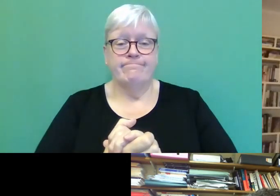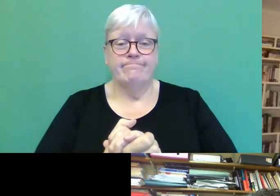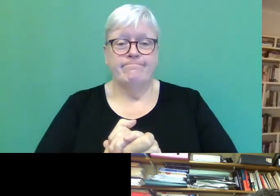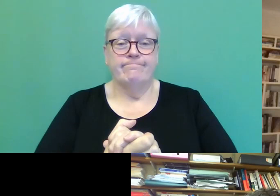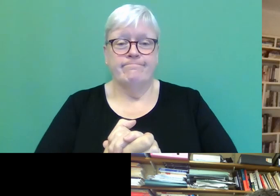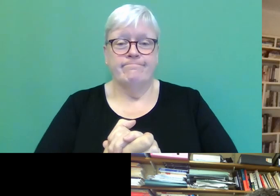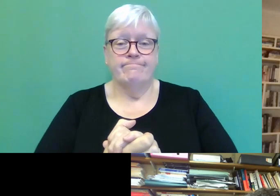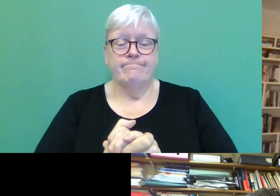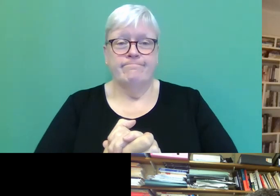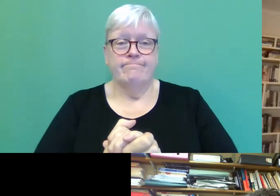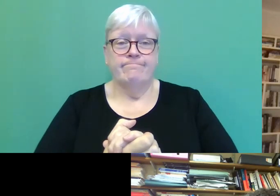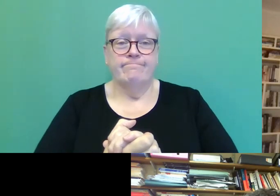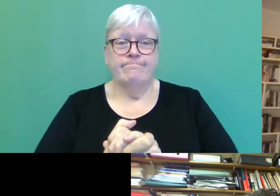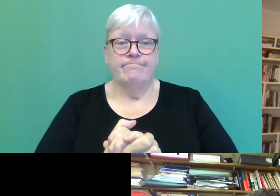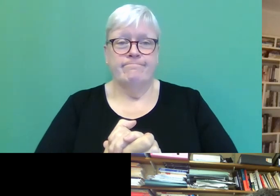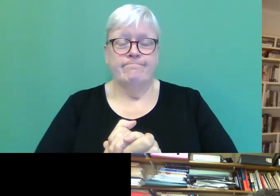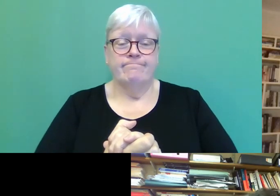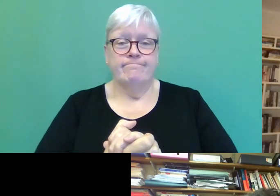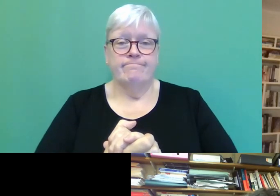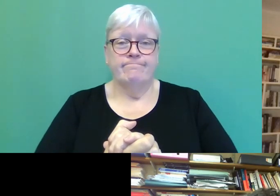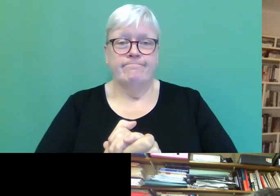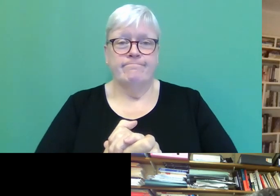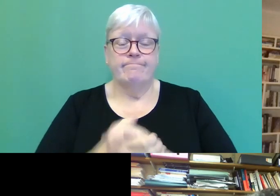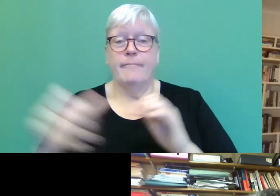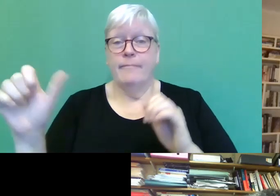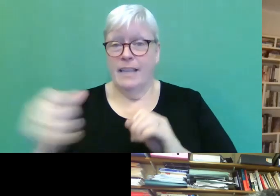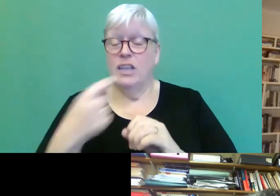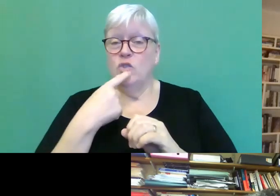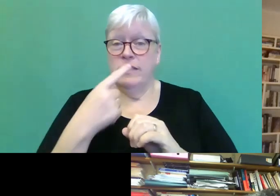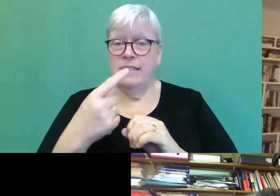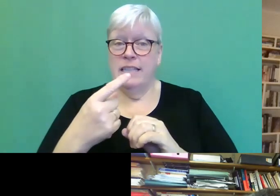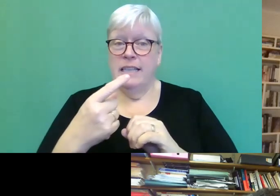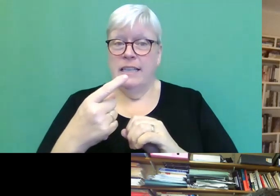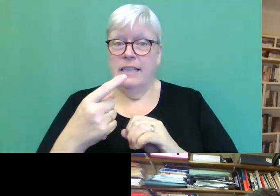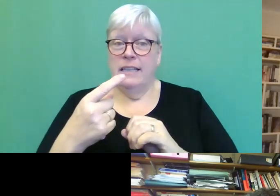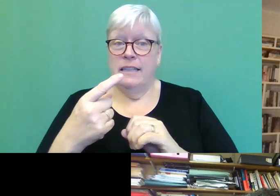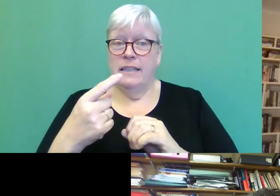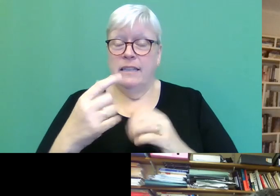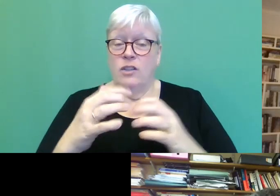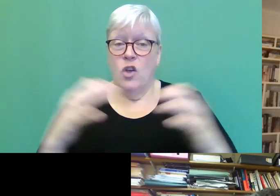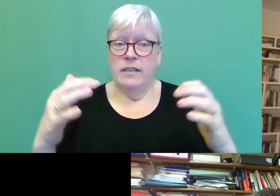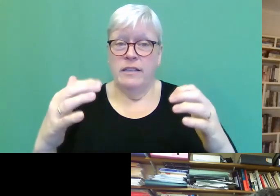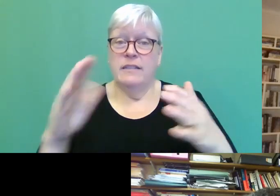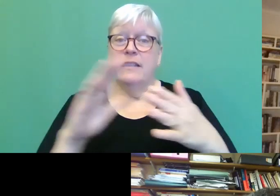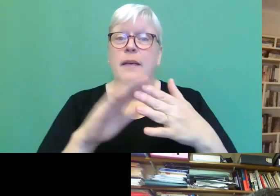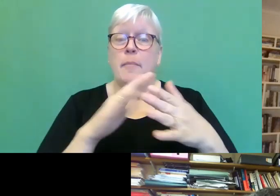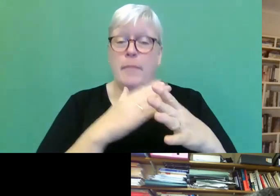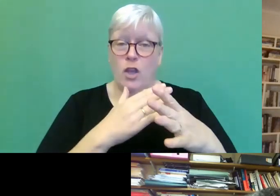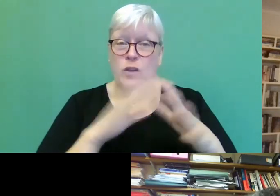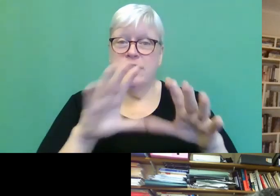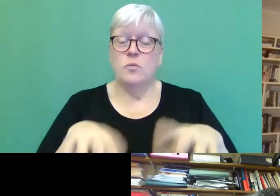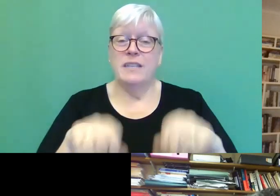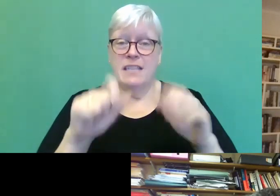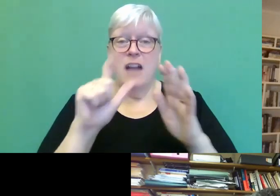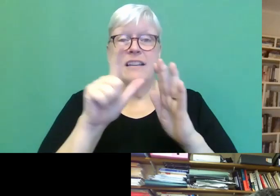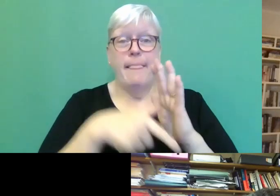Yeah. Okay. Um, I should just say, um, to audiences, because we started a little bit late because of